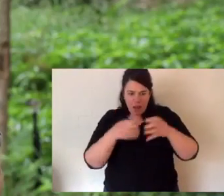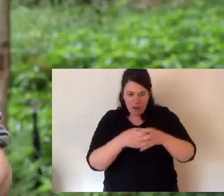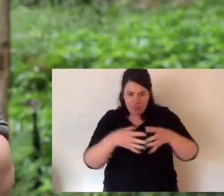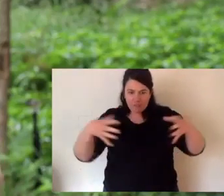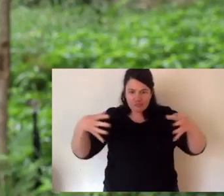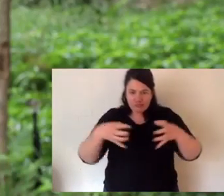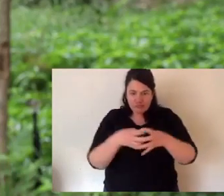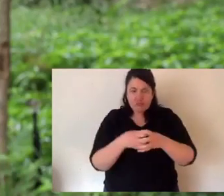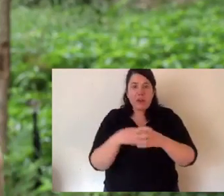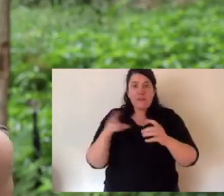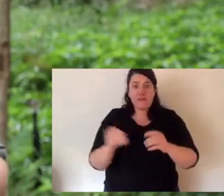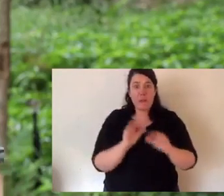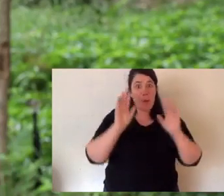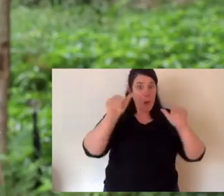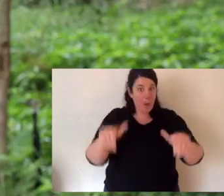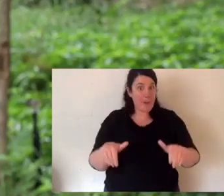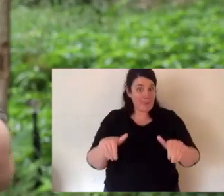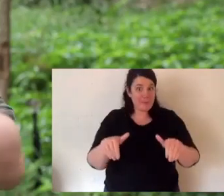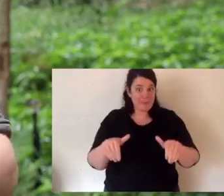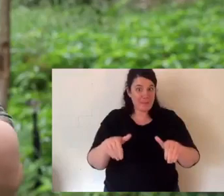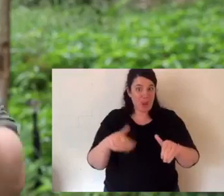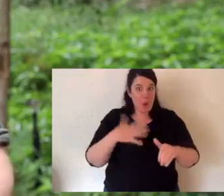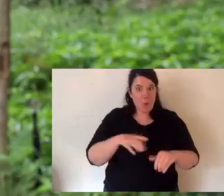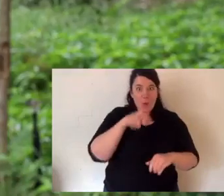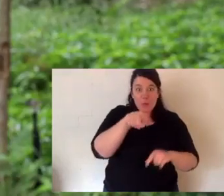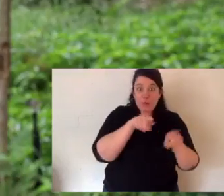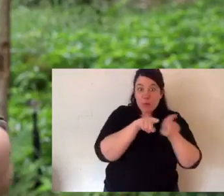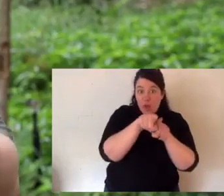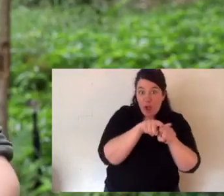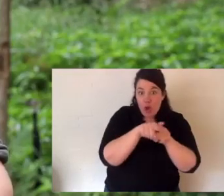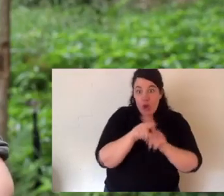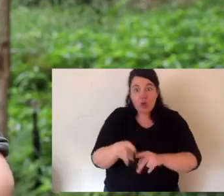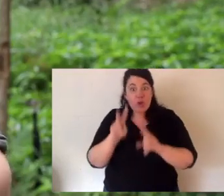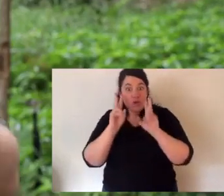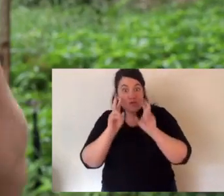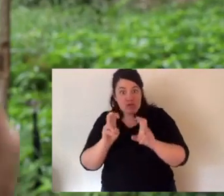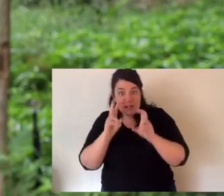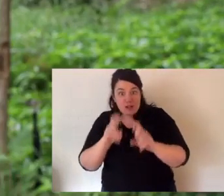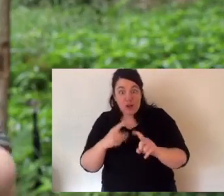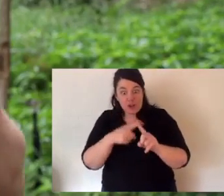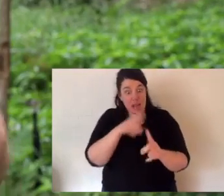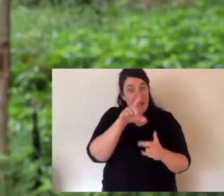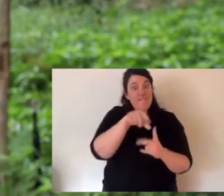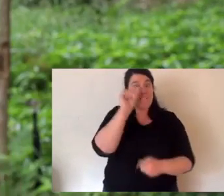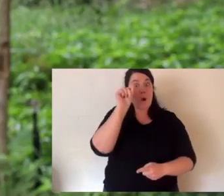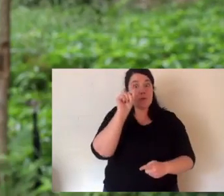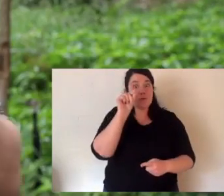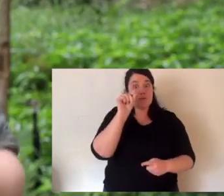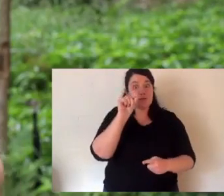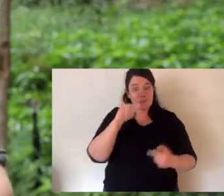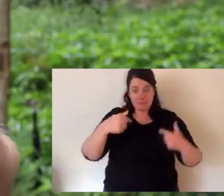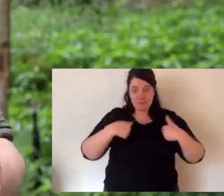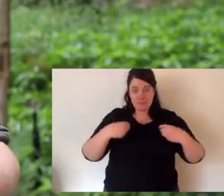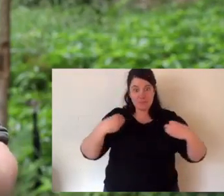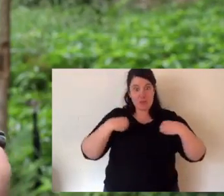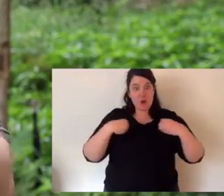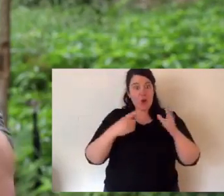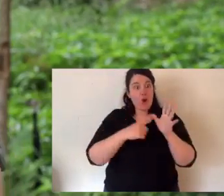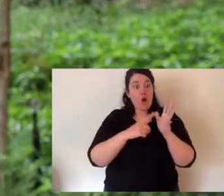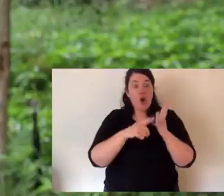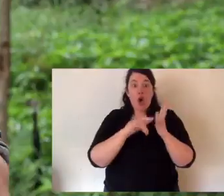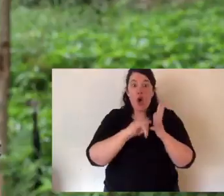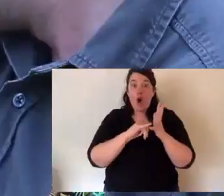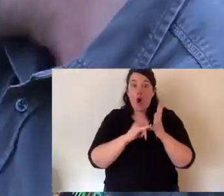from the Couch, and your ability to learn, research and vote for the project that Aussie Arc will deliver next.